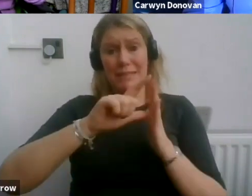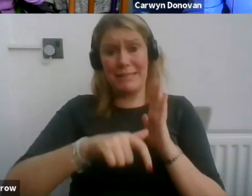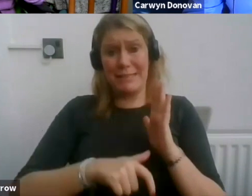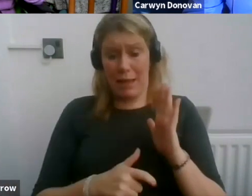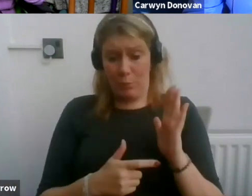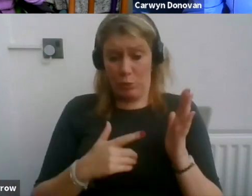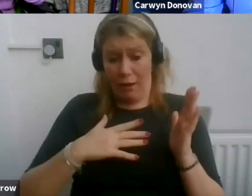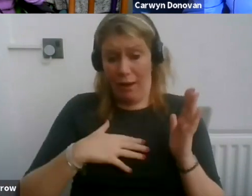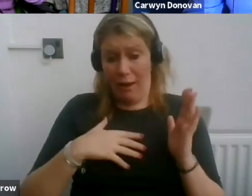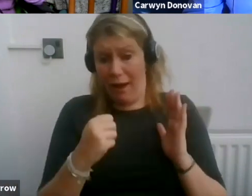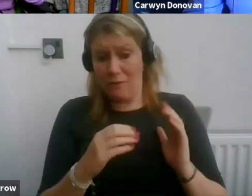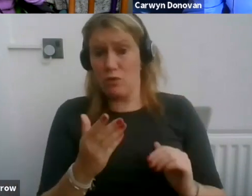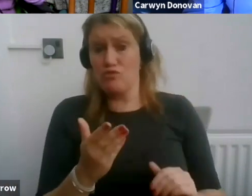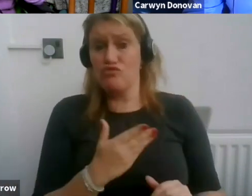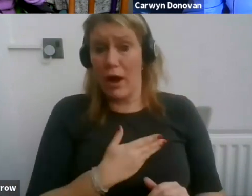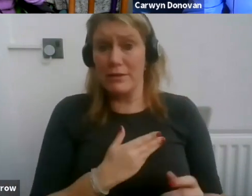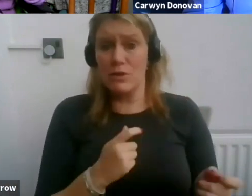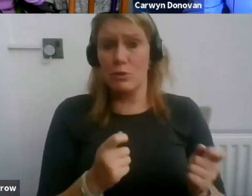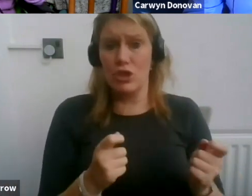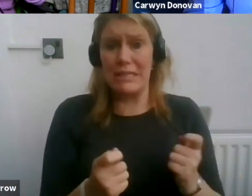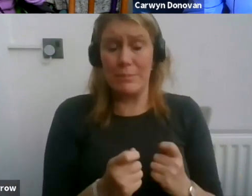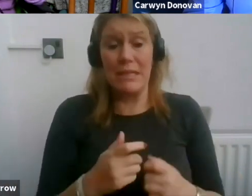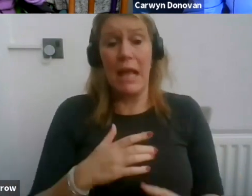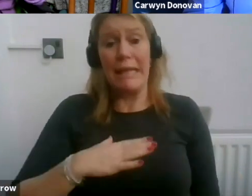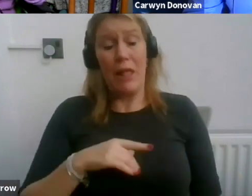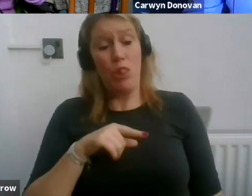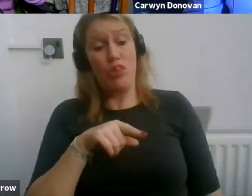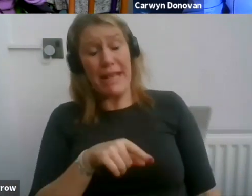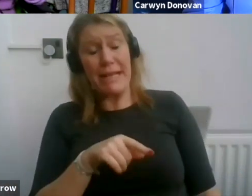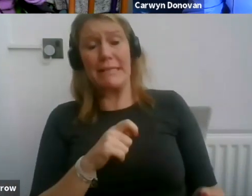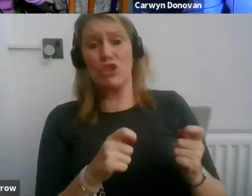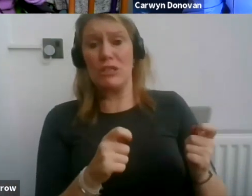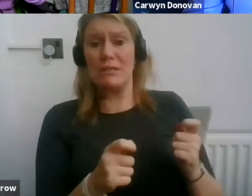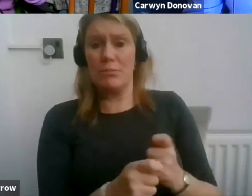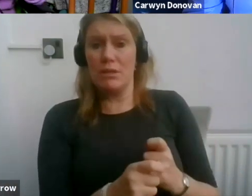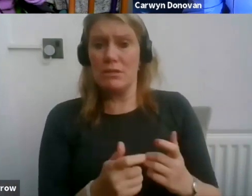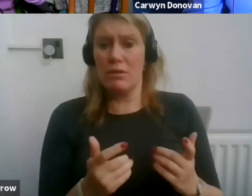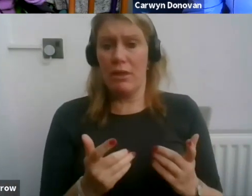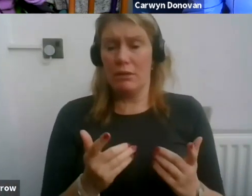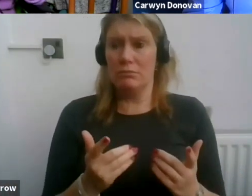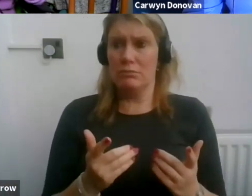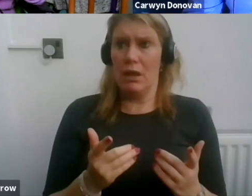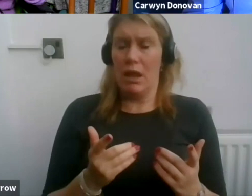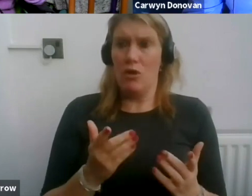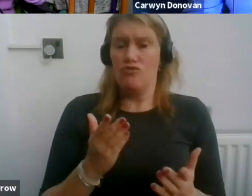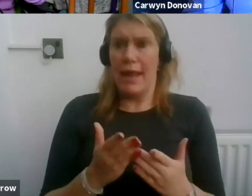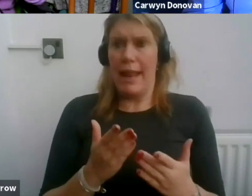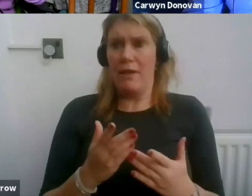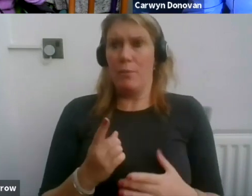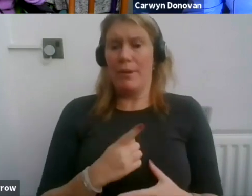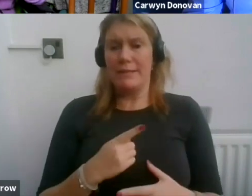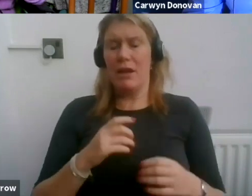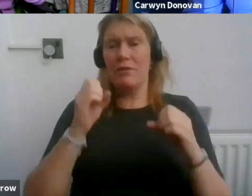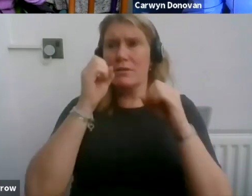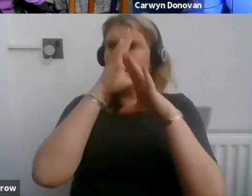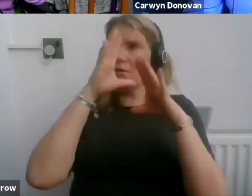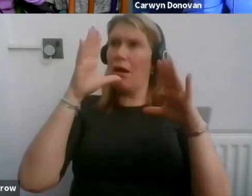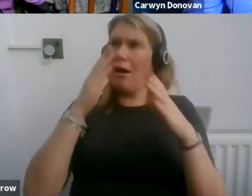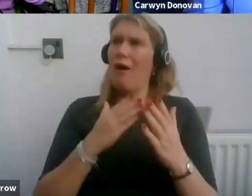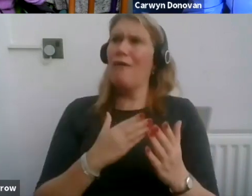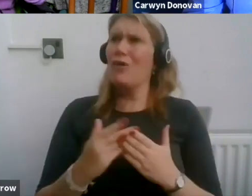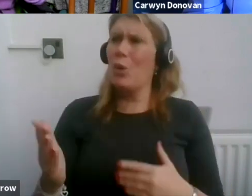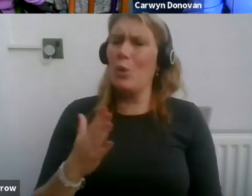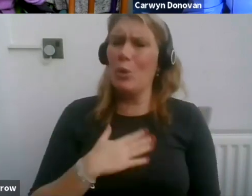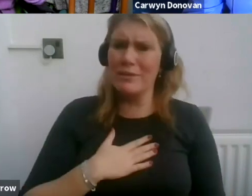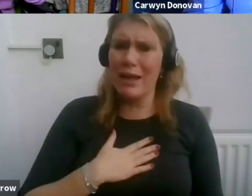adjustments, these are the adjustments I need. And like you say, it was such a revelation to actually kind of go, of course I'm